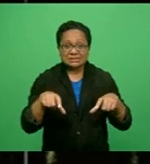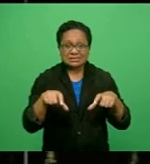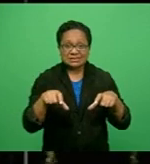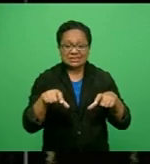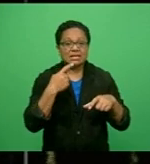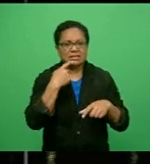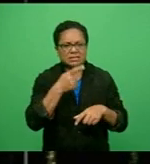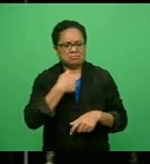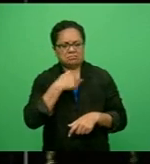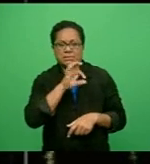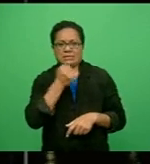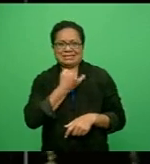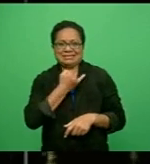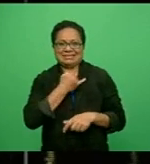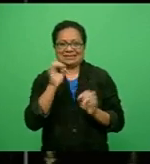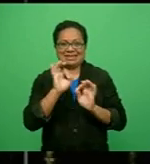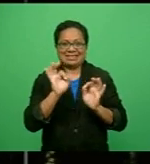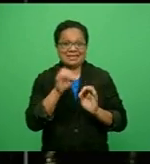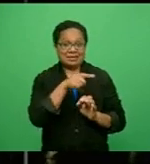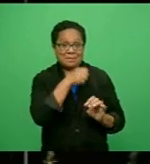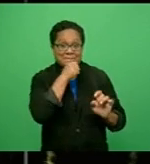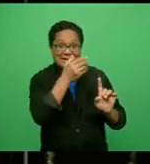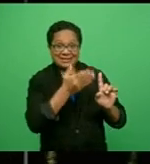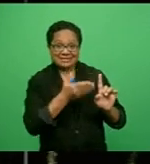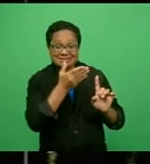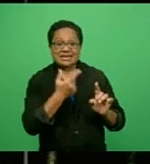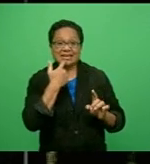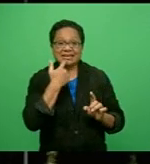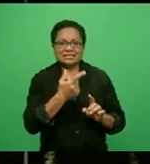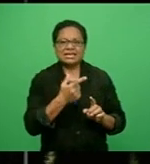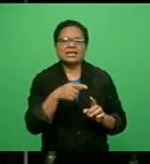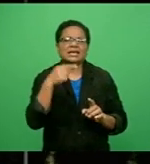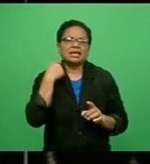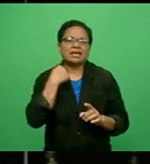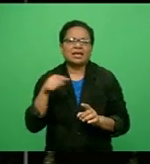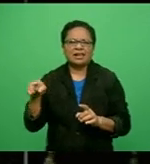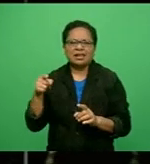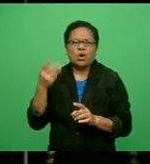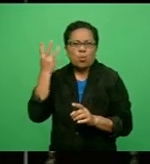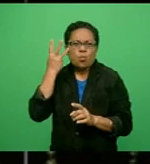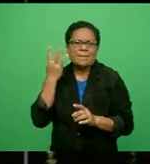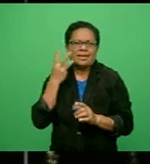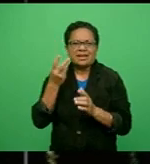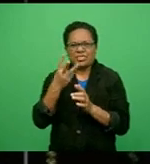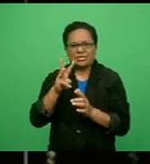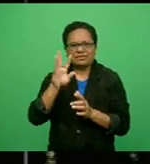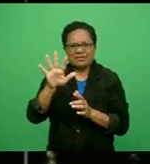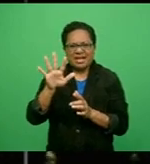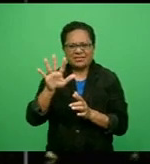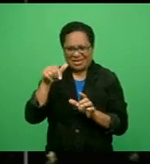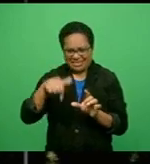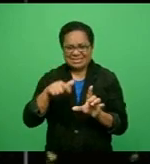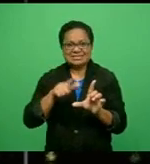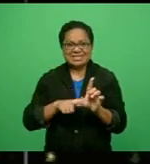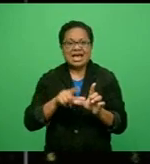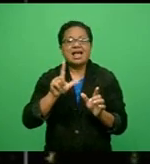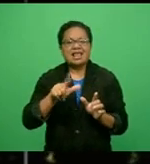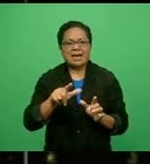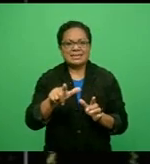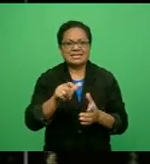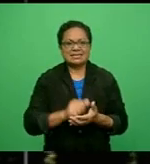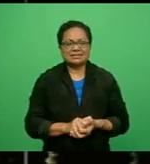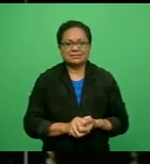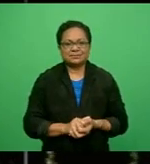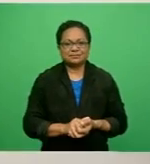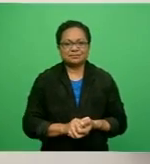afternoon. Arvin Chand is charged in the alleged murder of a 35-year-old woman in Lamy earlier this year. Apanisa Wangarandovu